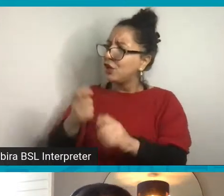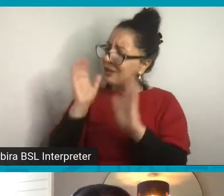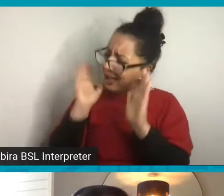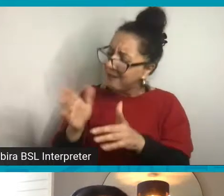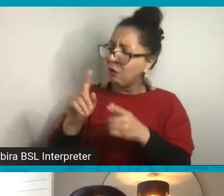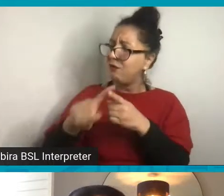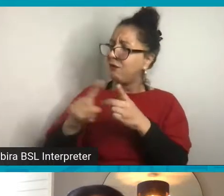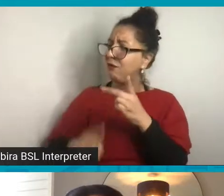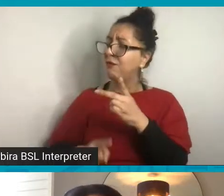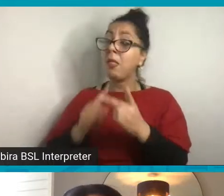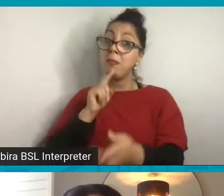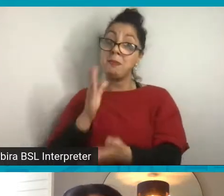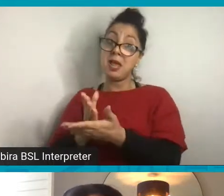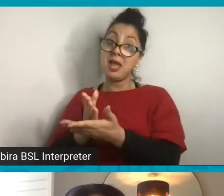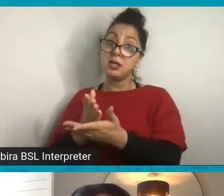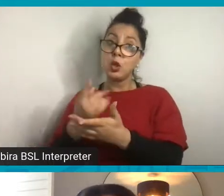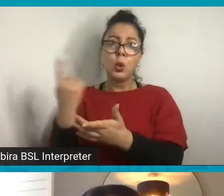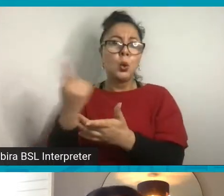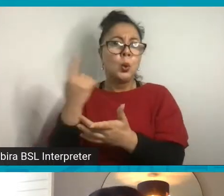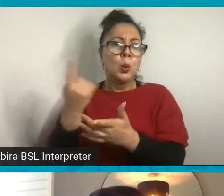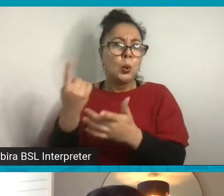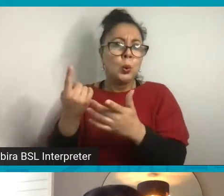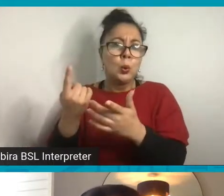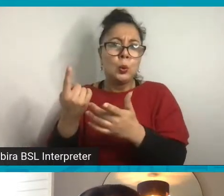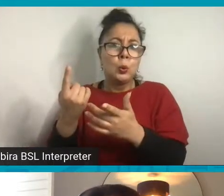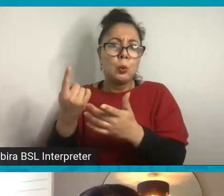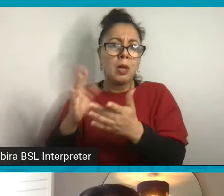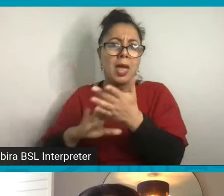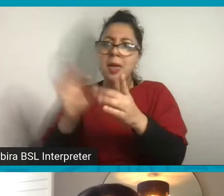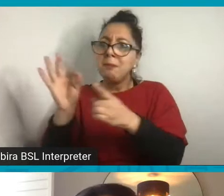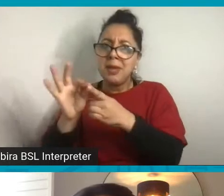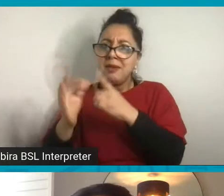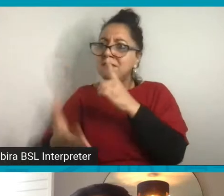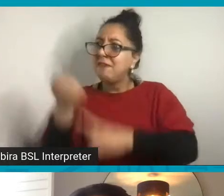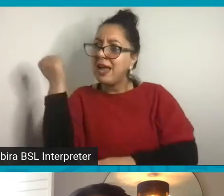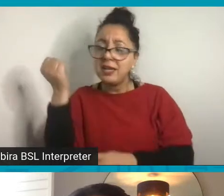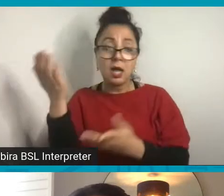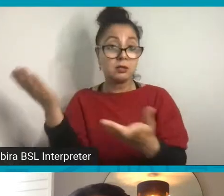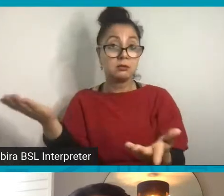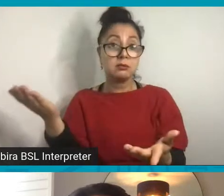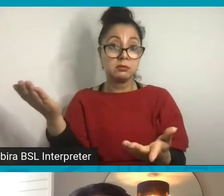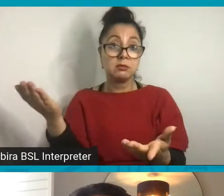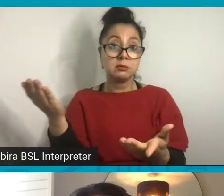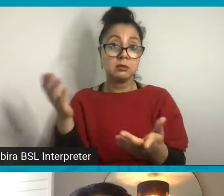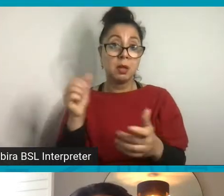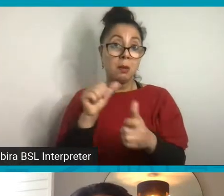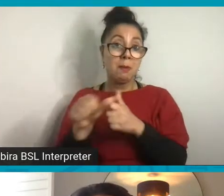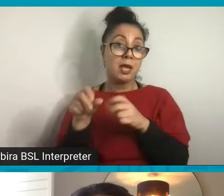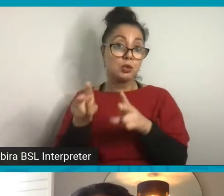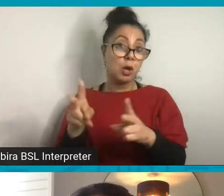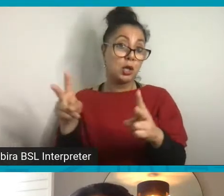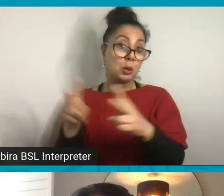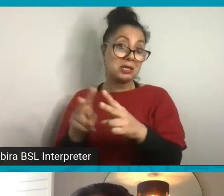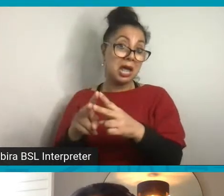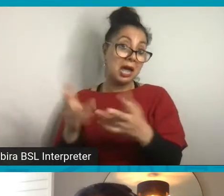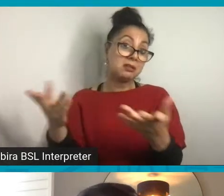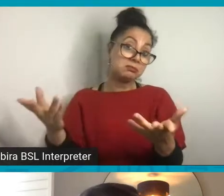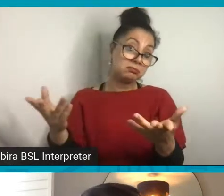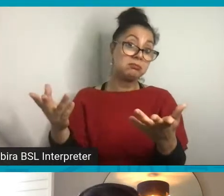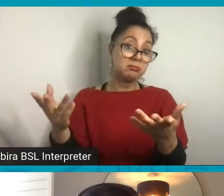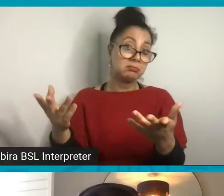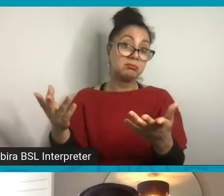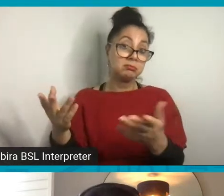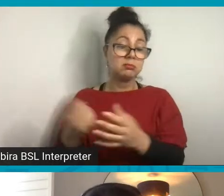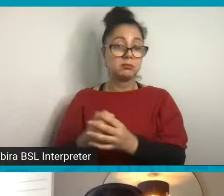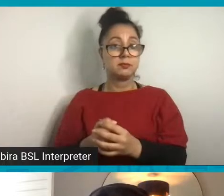So yeah, you can just find out who your MP is and the best way to contact them. If you go